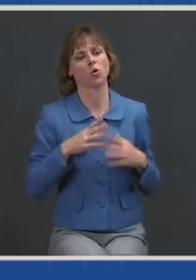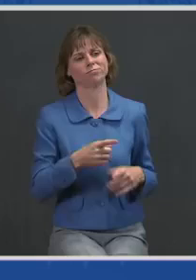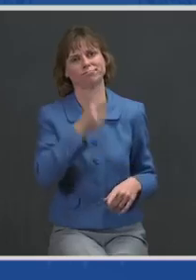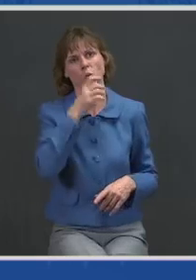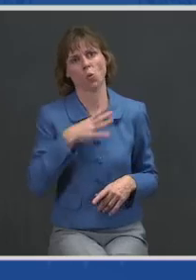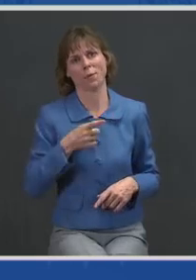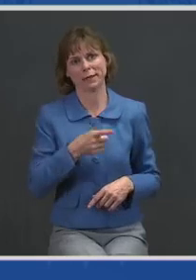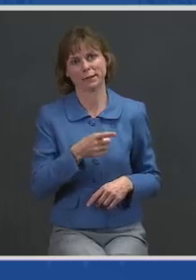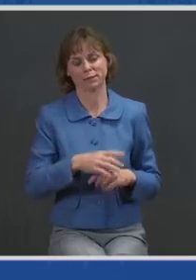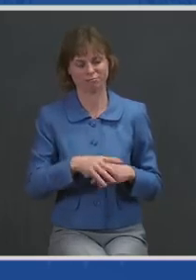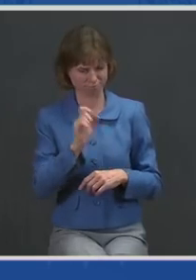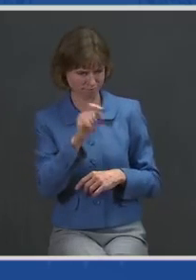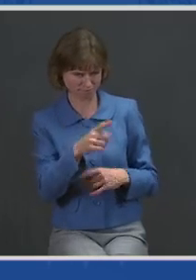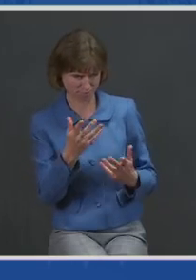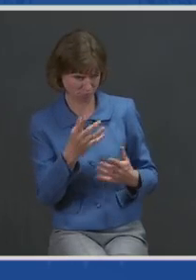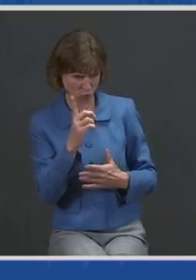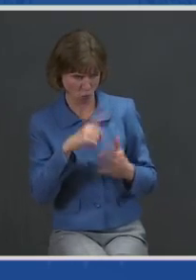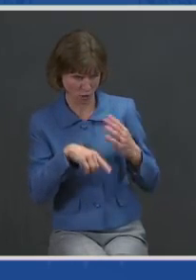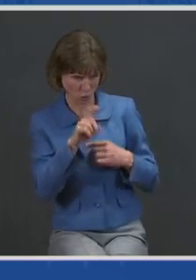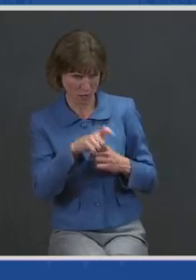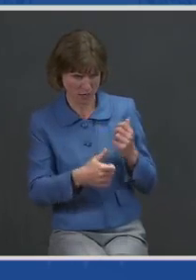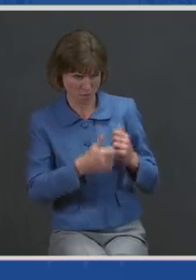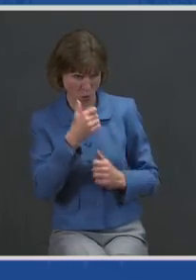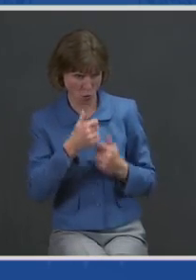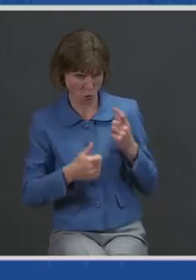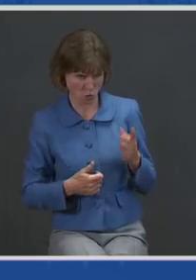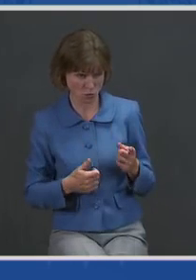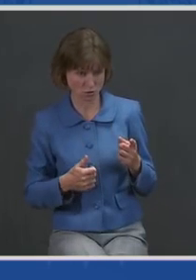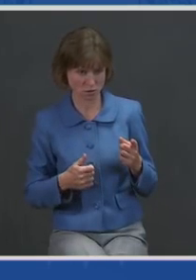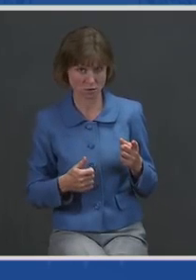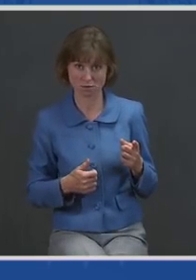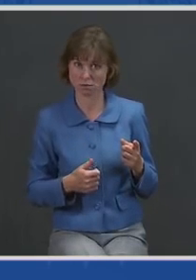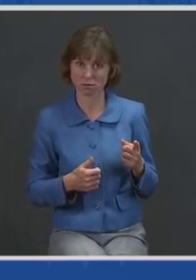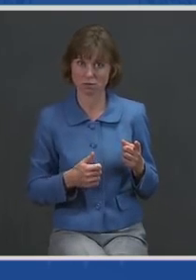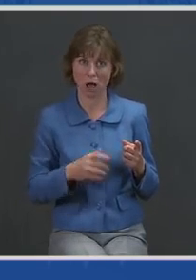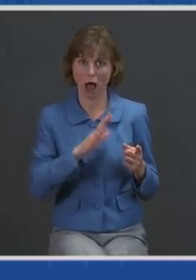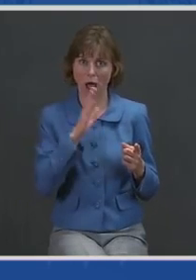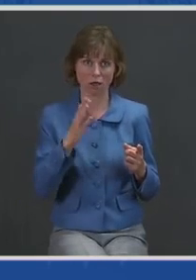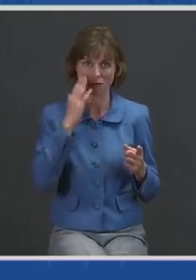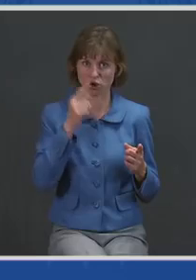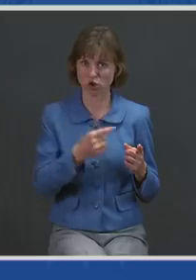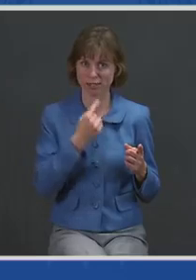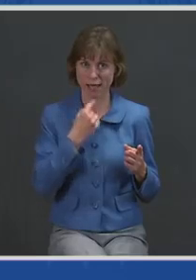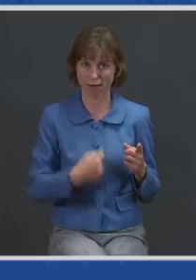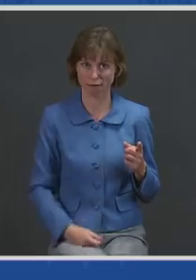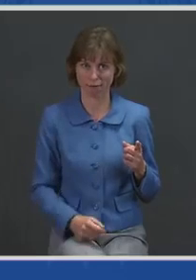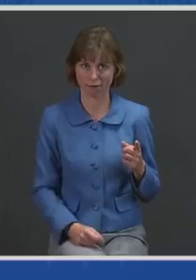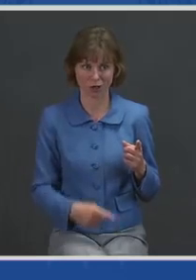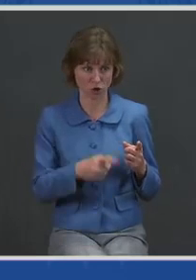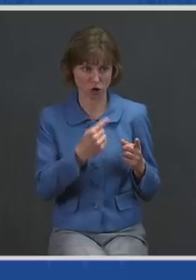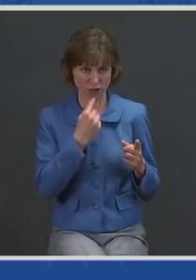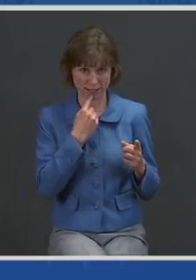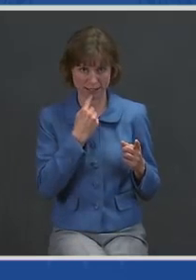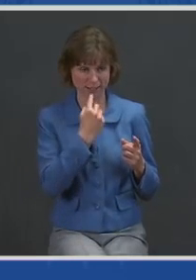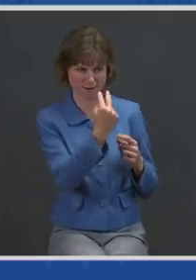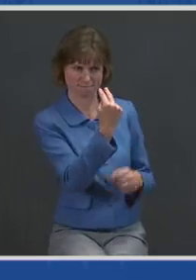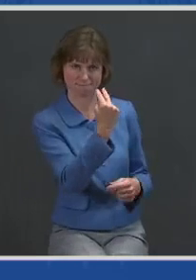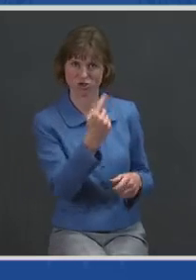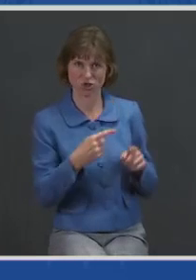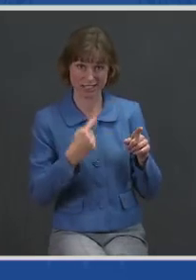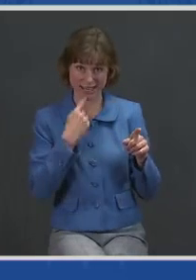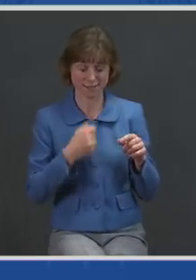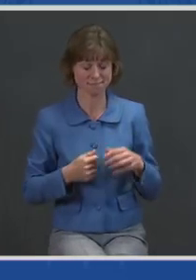said, what do you need most? Never forget what she said to me. She said, looking me in the eye, she said,